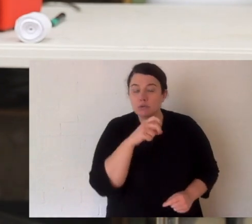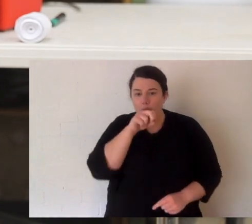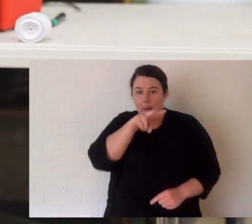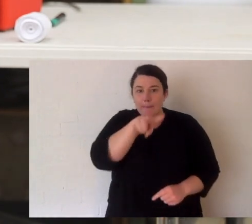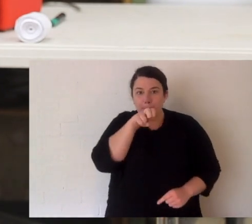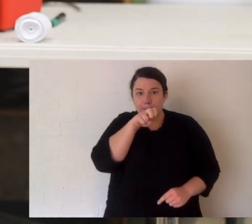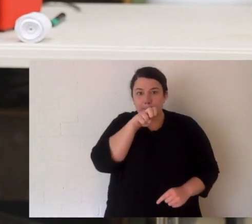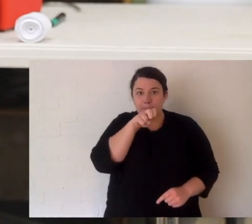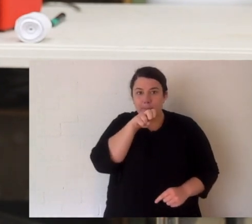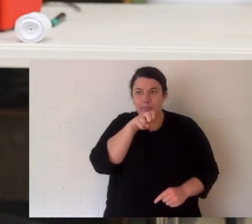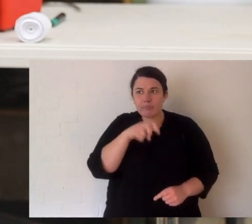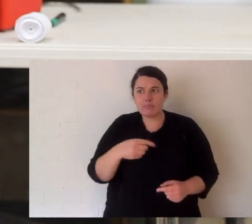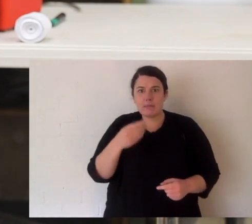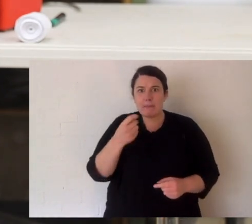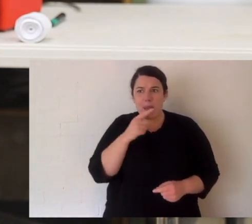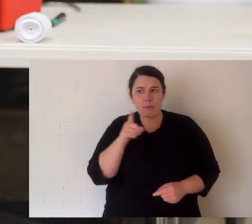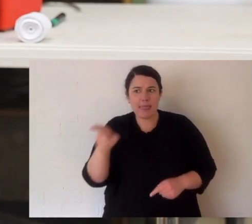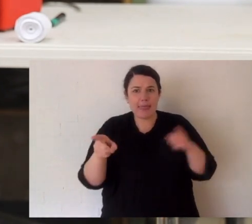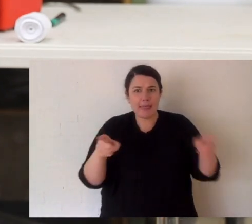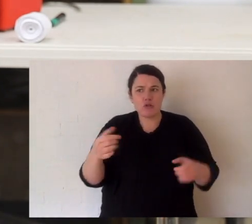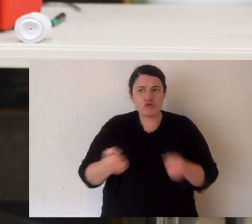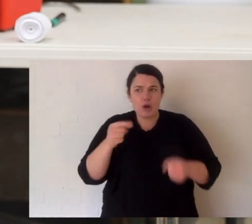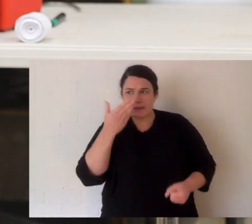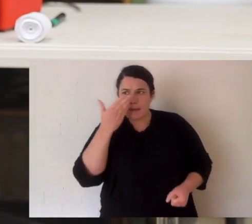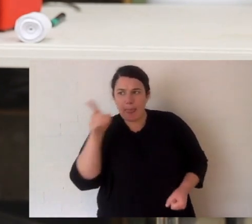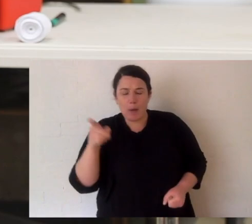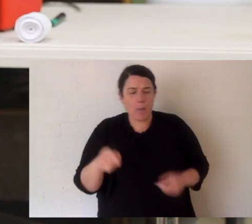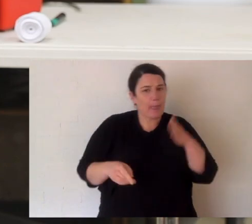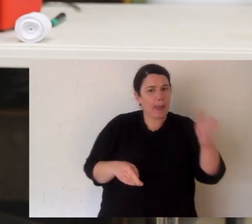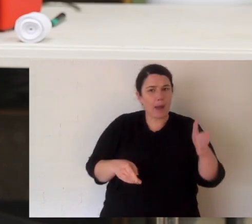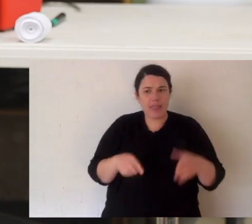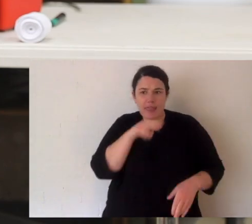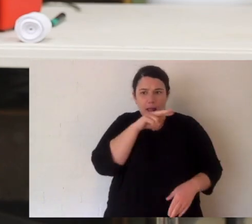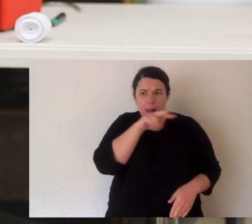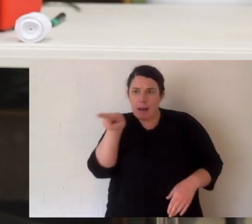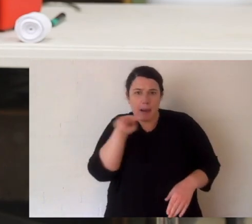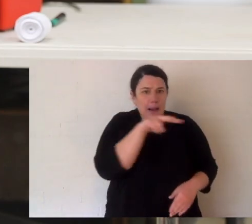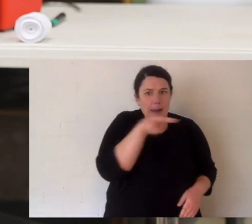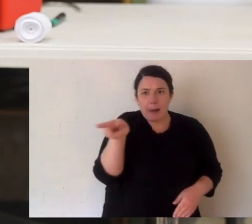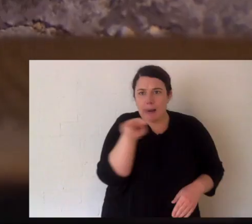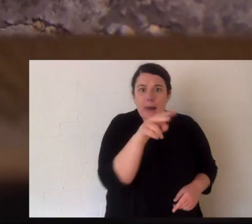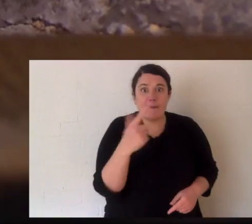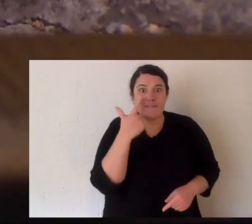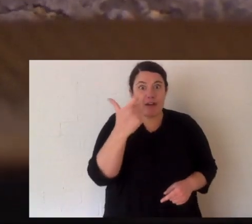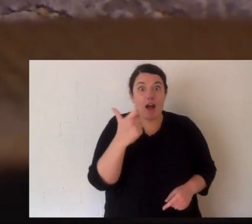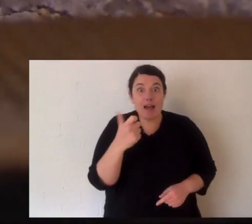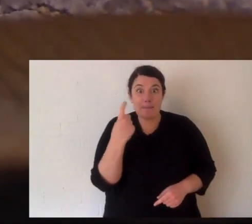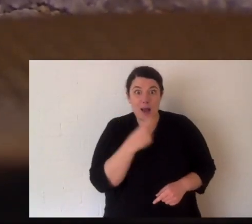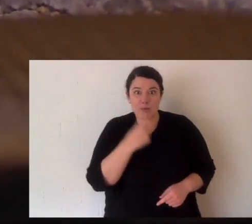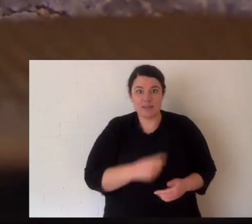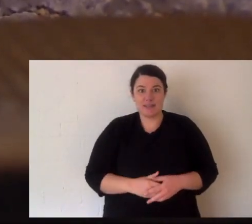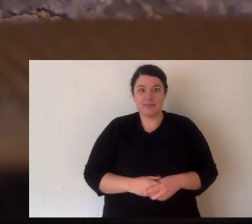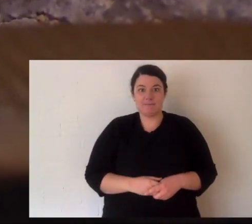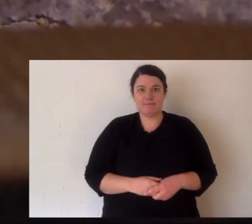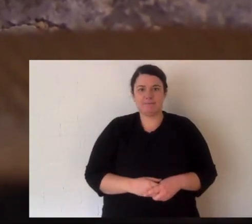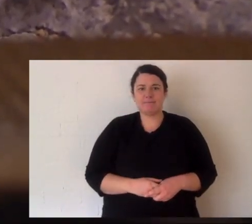They flip their tongue. Did it smell stronger this side or that side? Then they move their head and they sweep towards their prey. Now some snakes